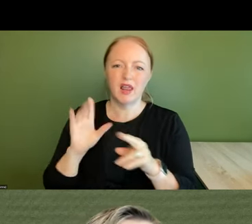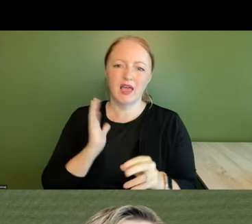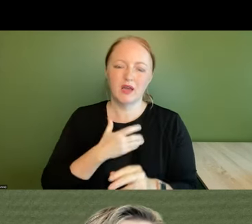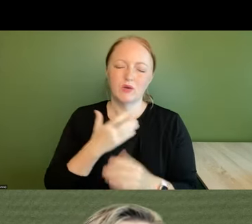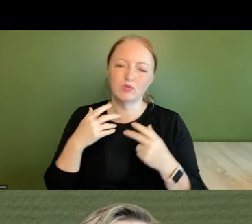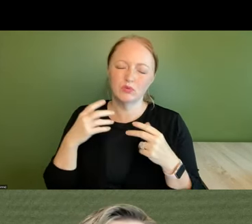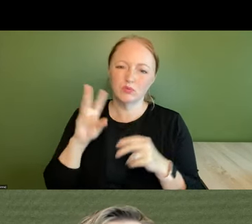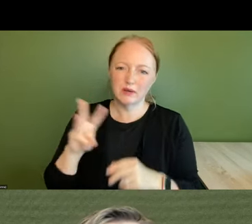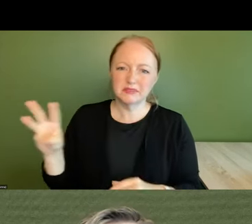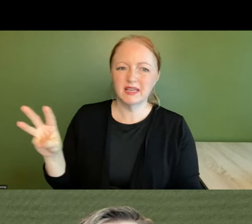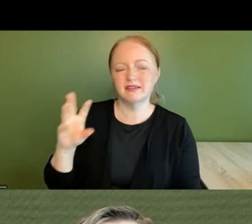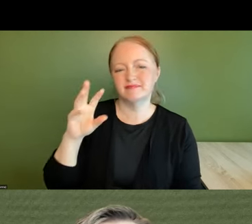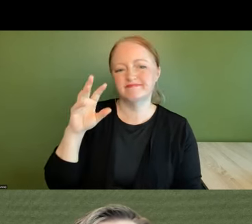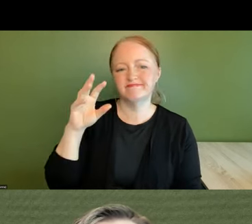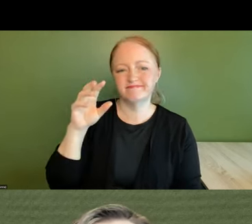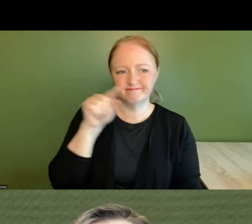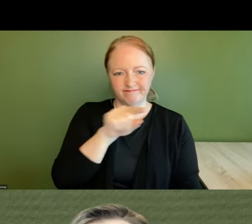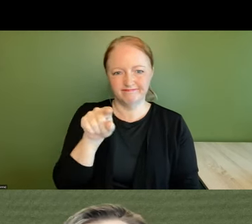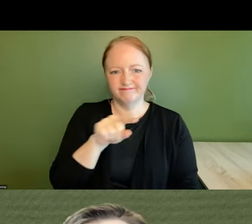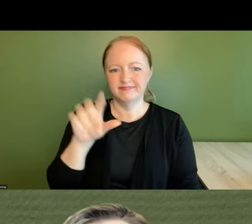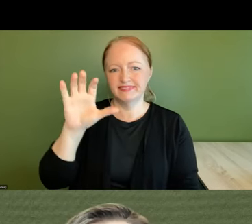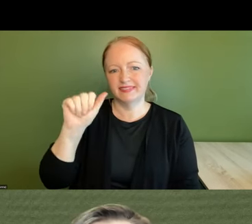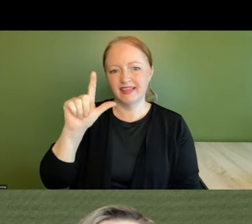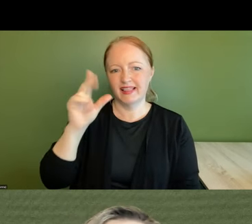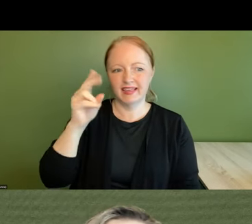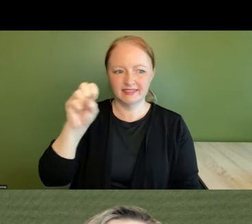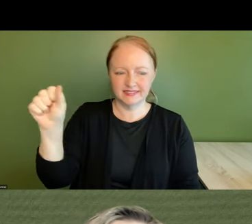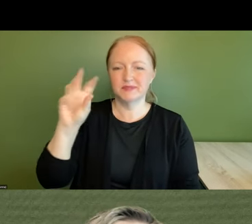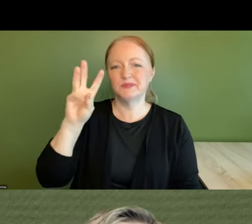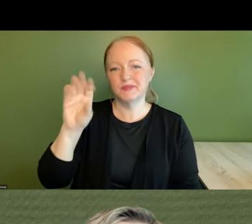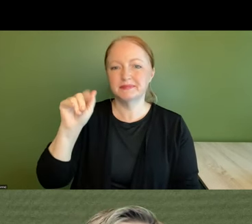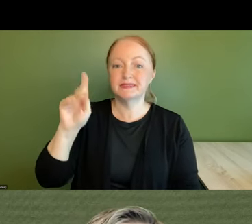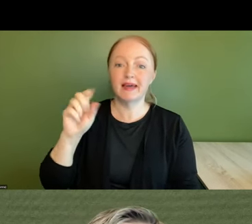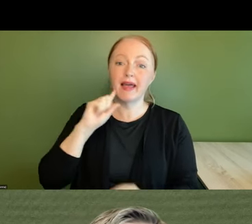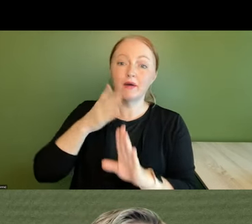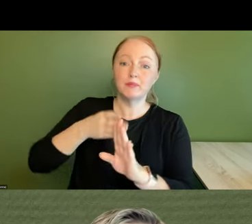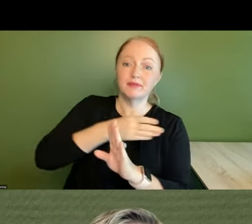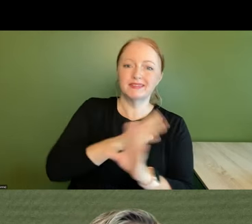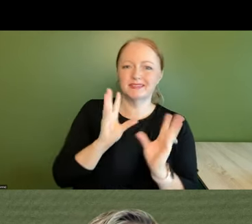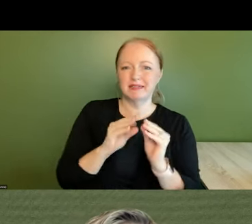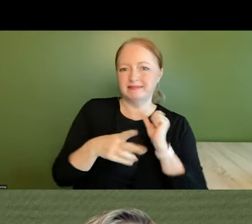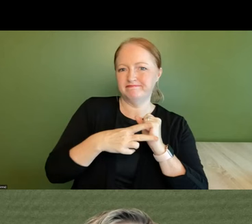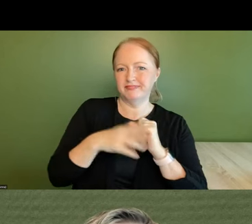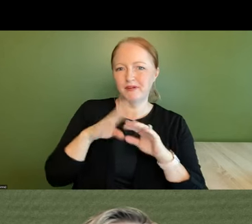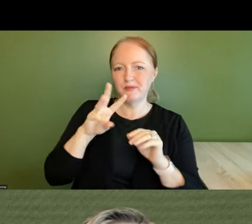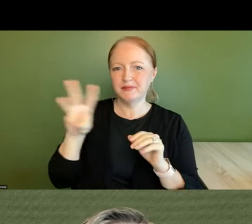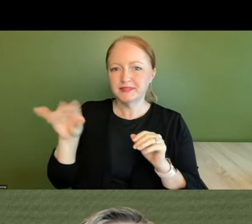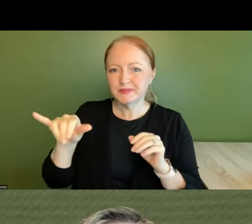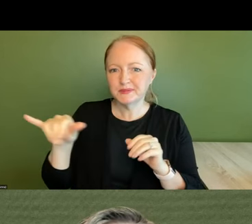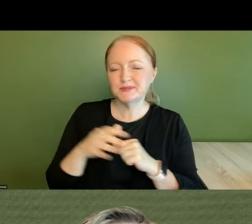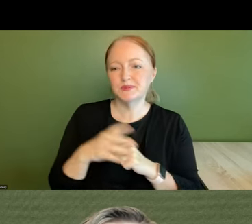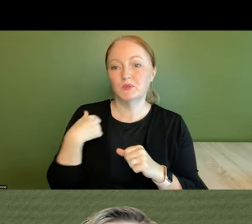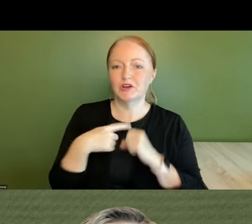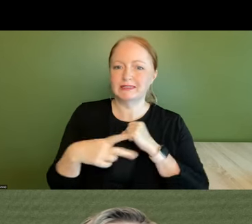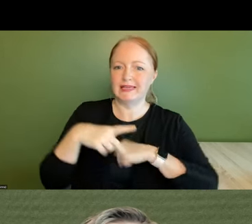master plan for aging webpage and you can find materials from past meetings archived there as well we are saving